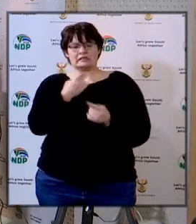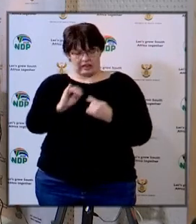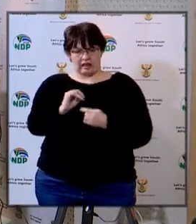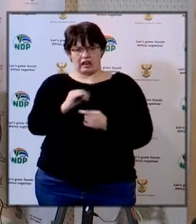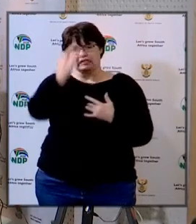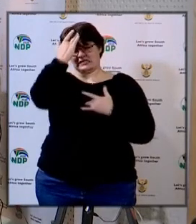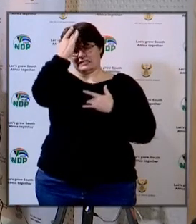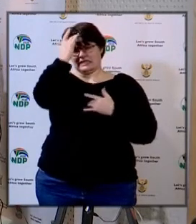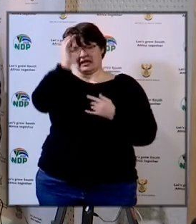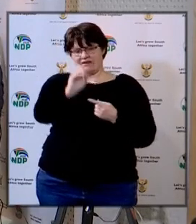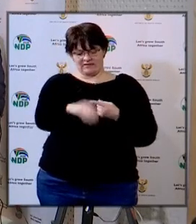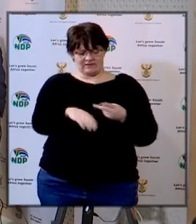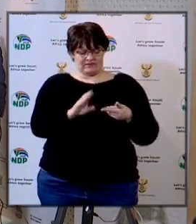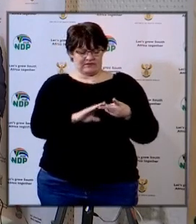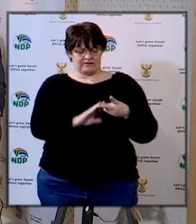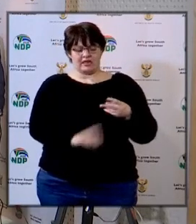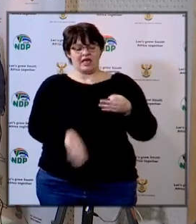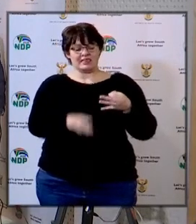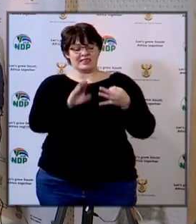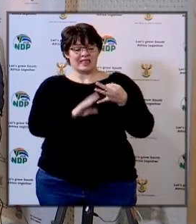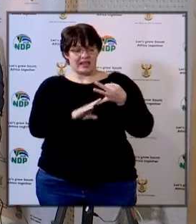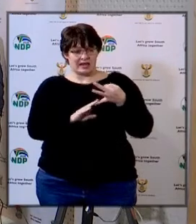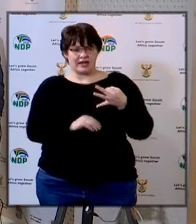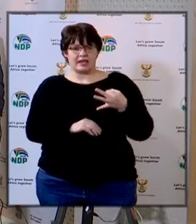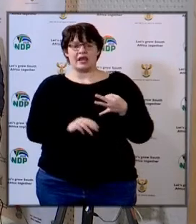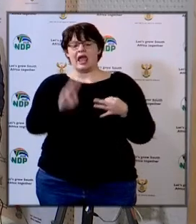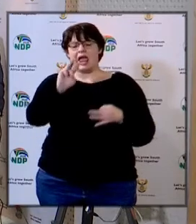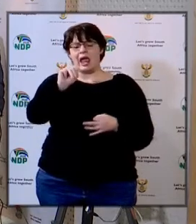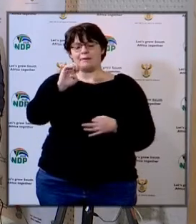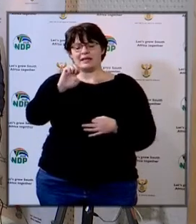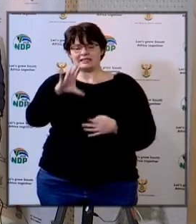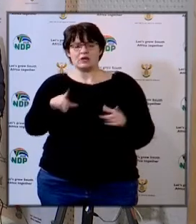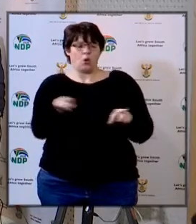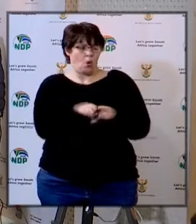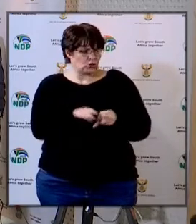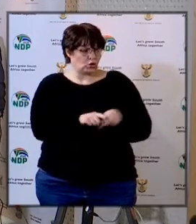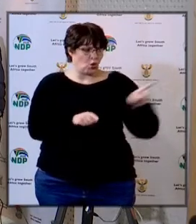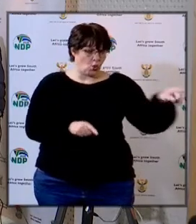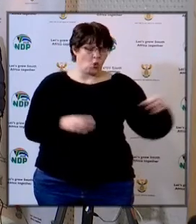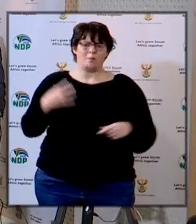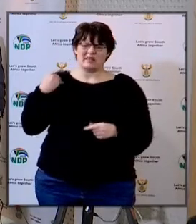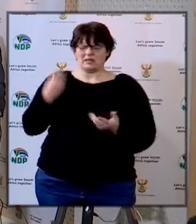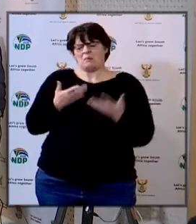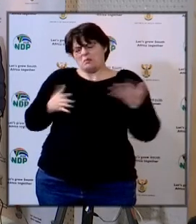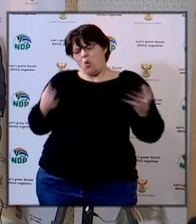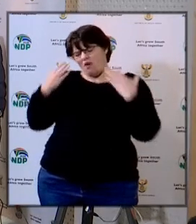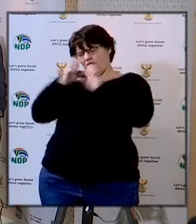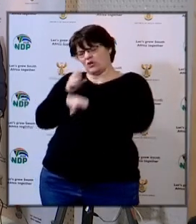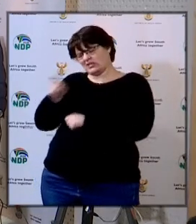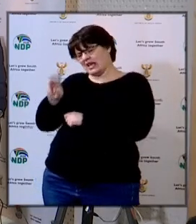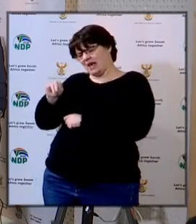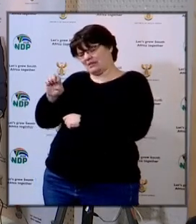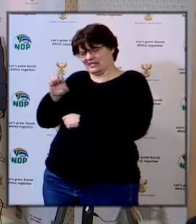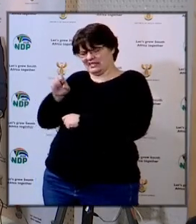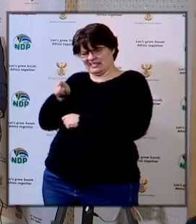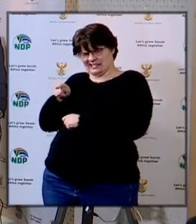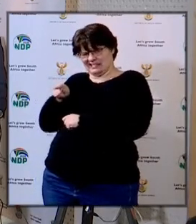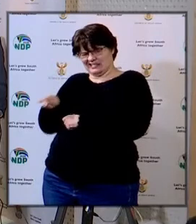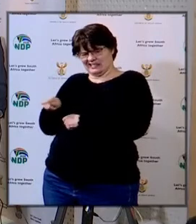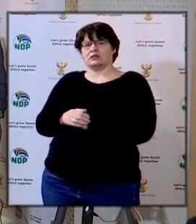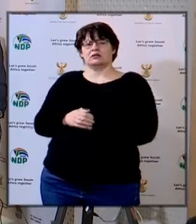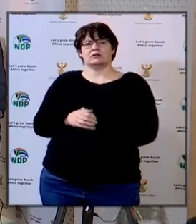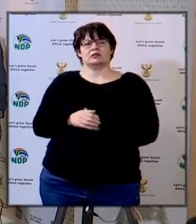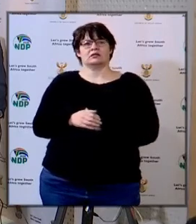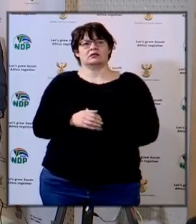are still infected and my last question maybe to both the emissies and to the minister but it's more the emissies perhaps we should answer this